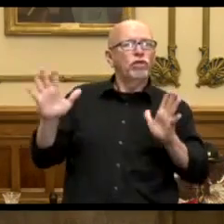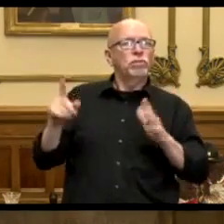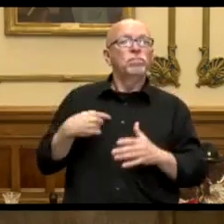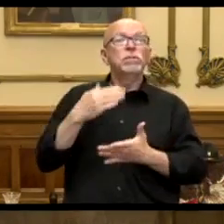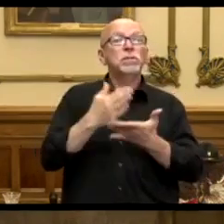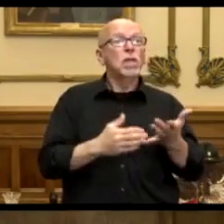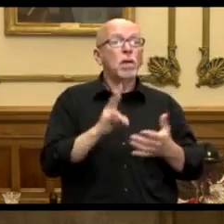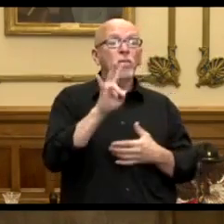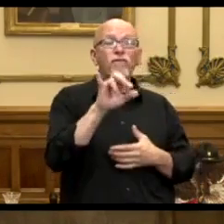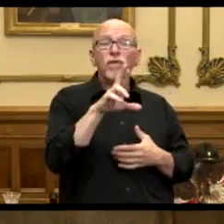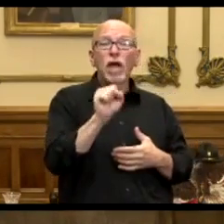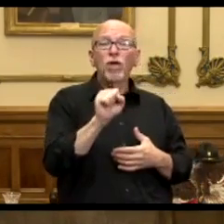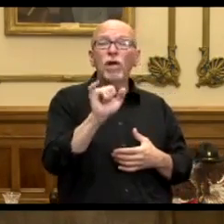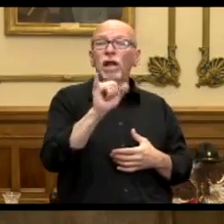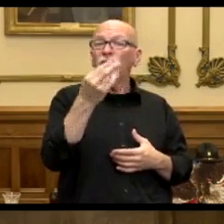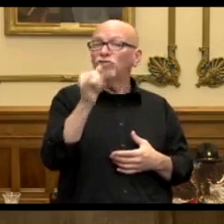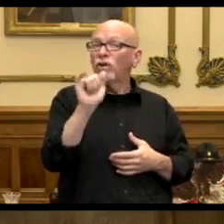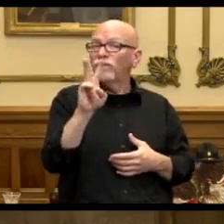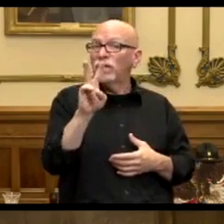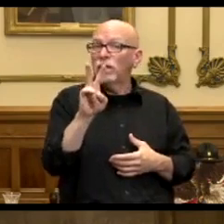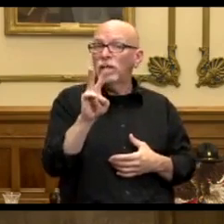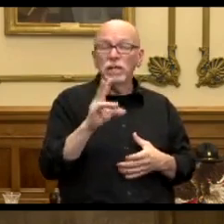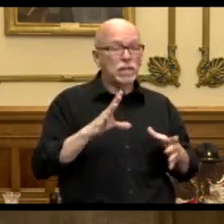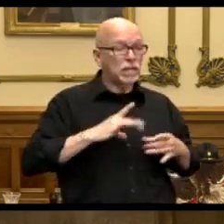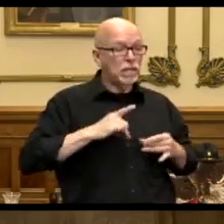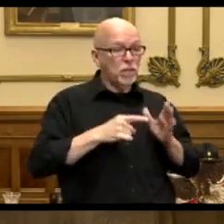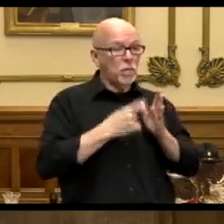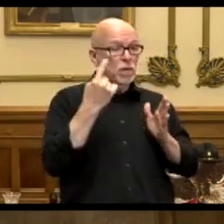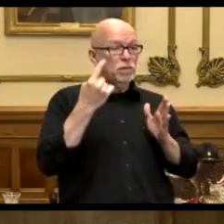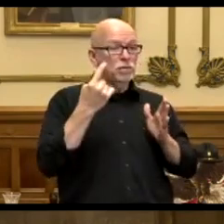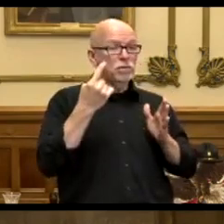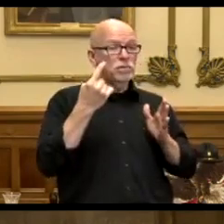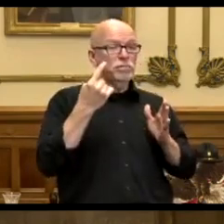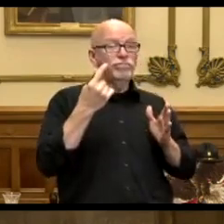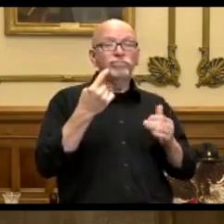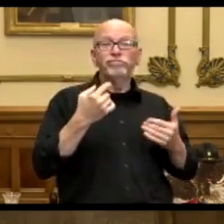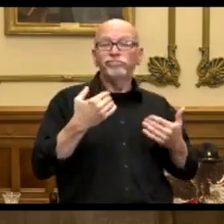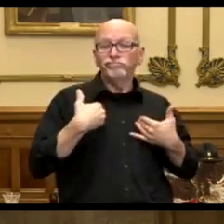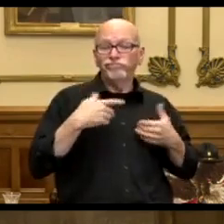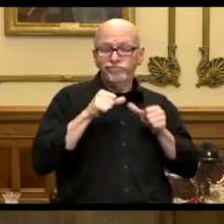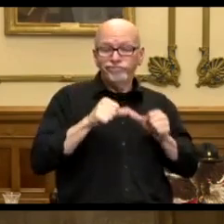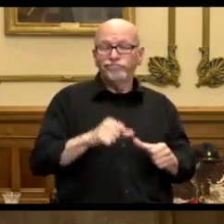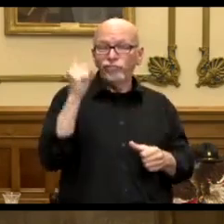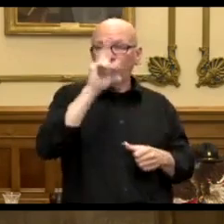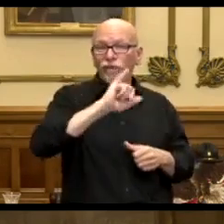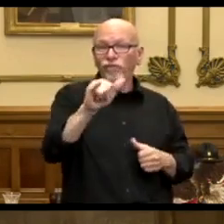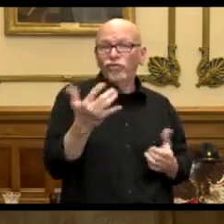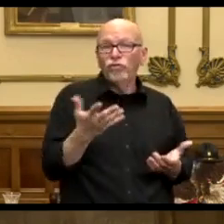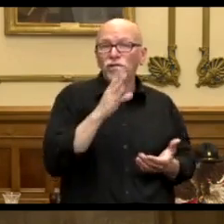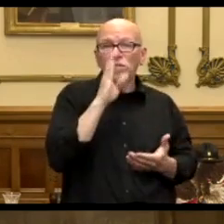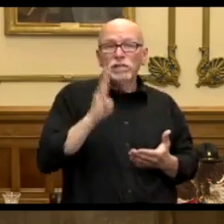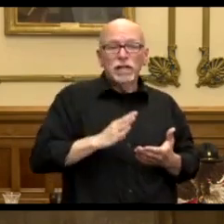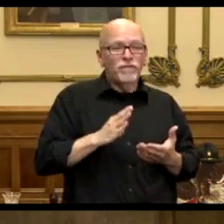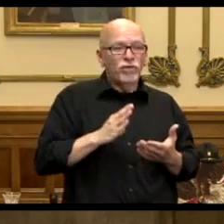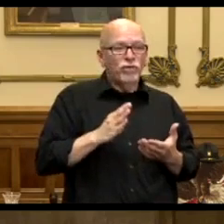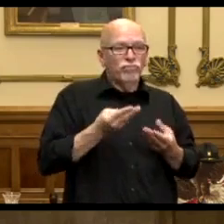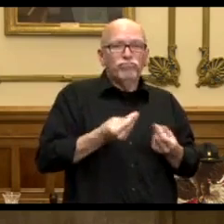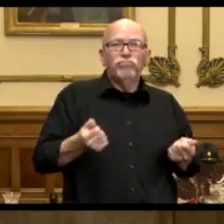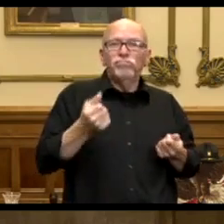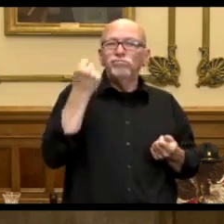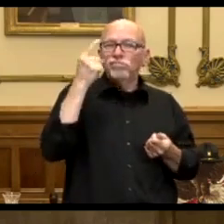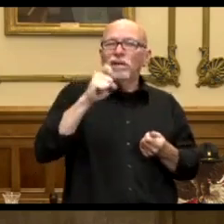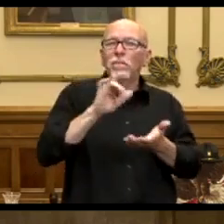viruses, something like HIV, that you may get and probably will have forever and be able to keep that under control with medications.